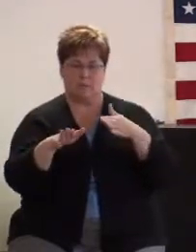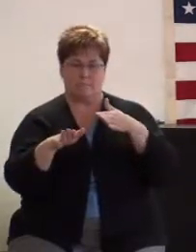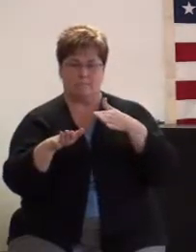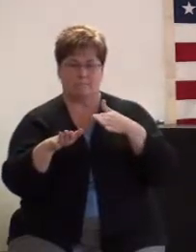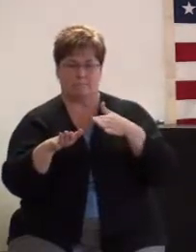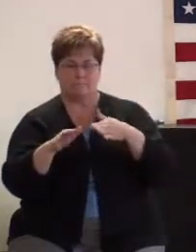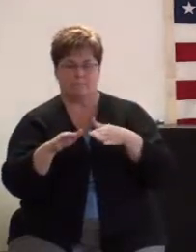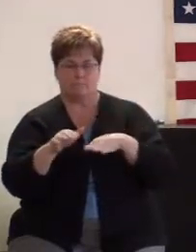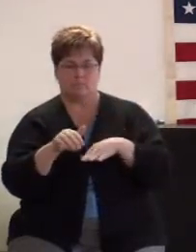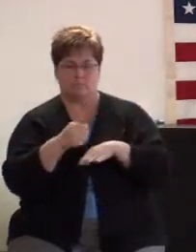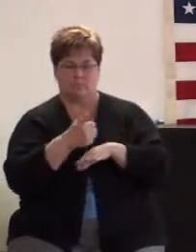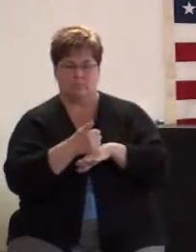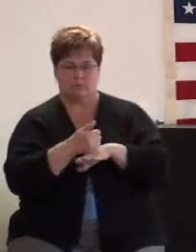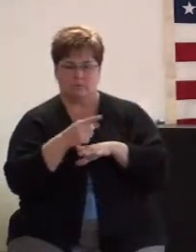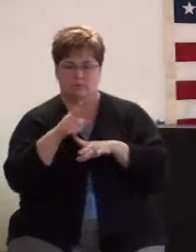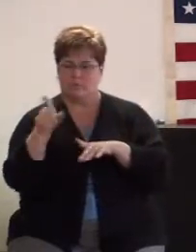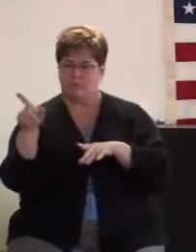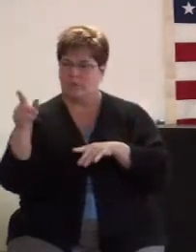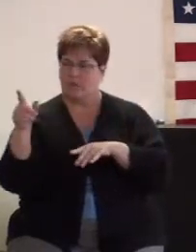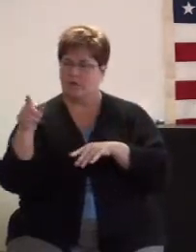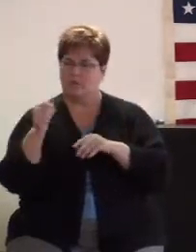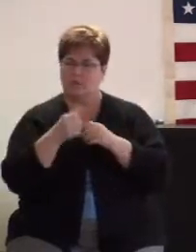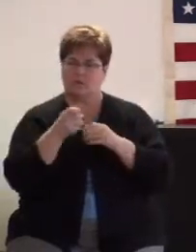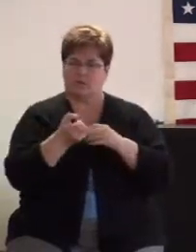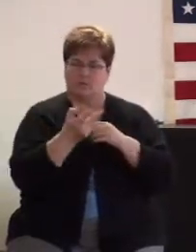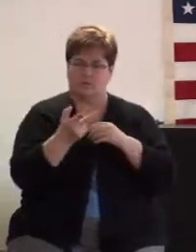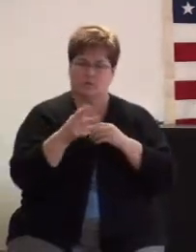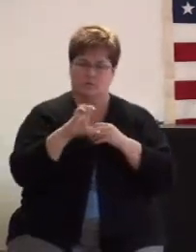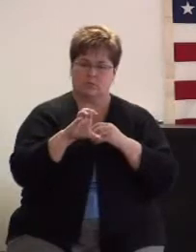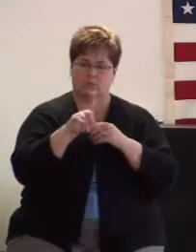based out of there with just a few clicks